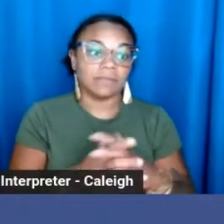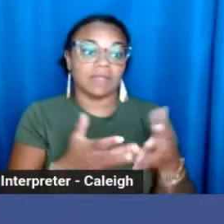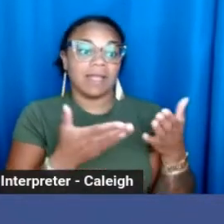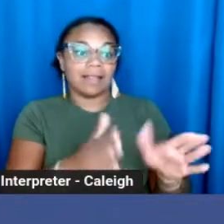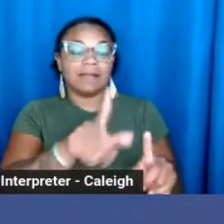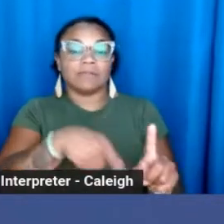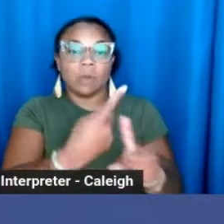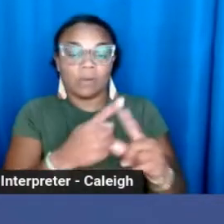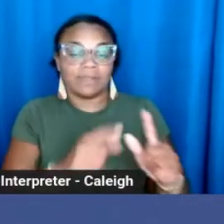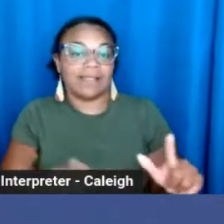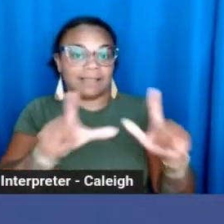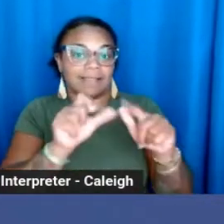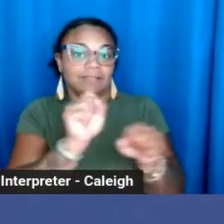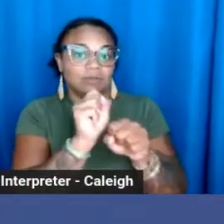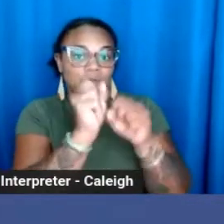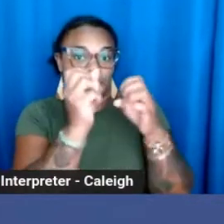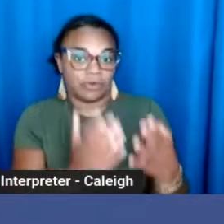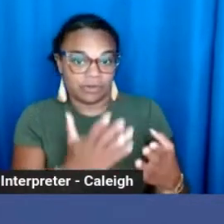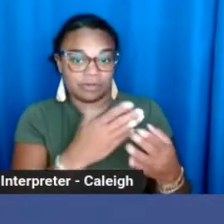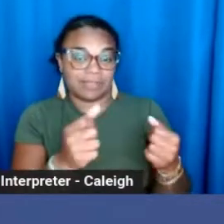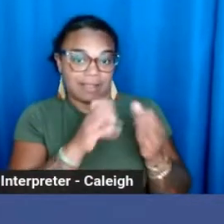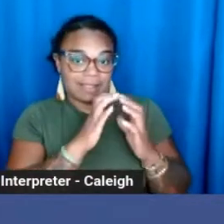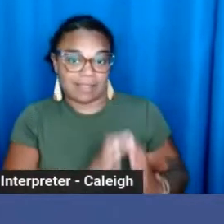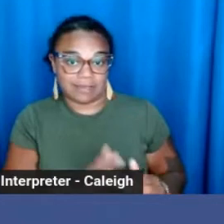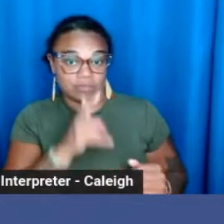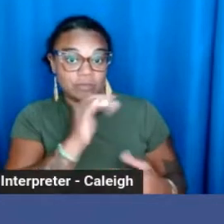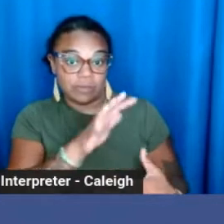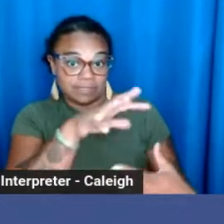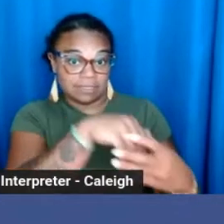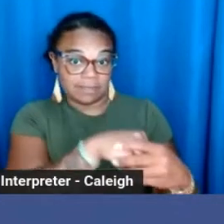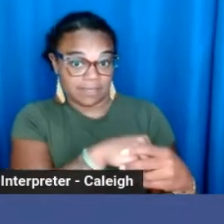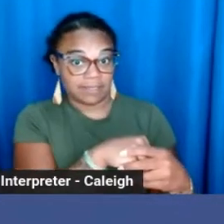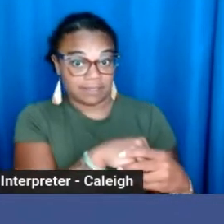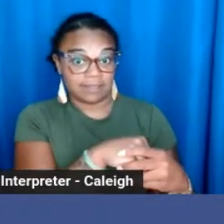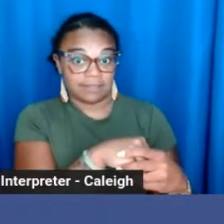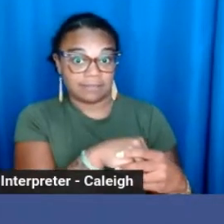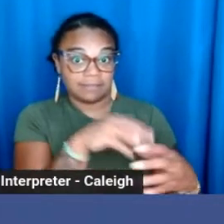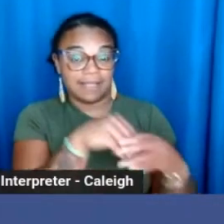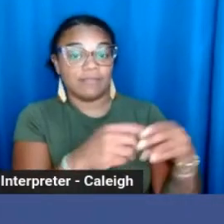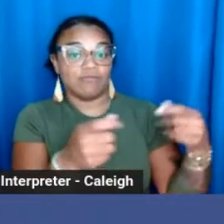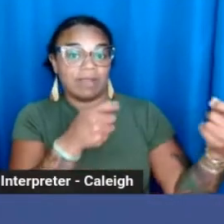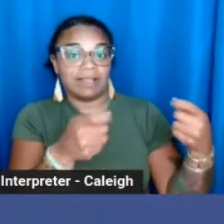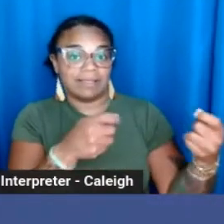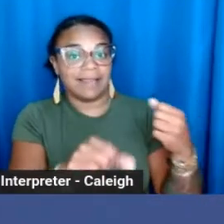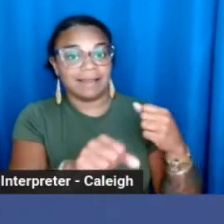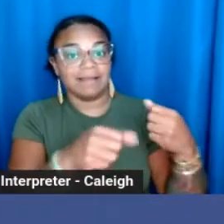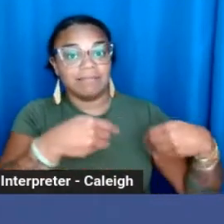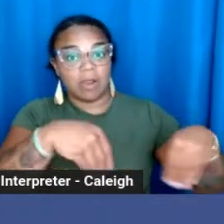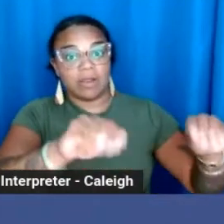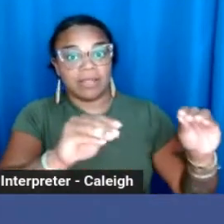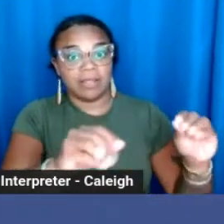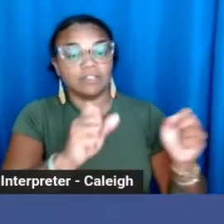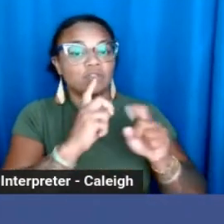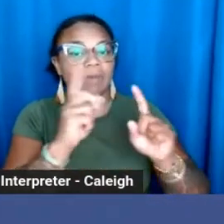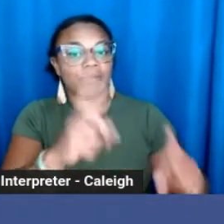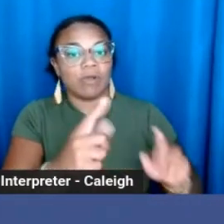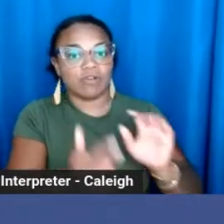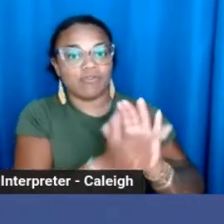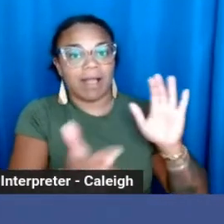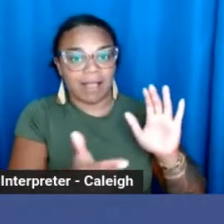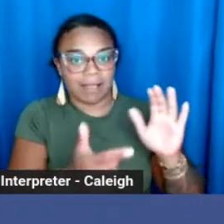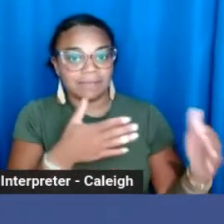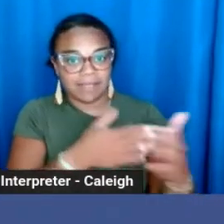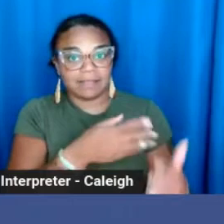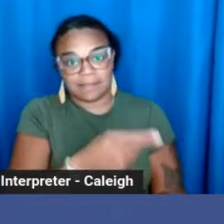and clients who participate in the regulated market to report crimes committed against them.